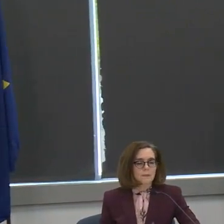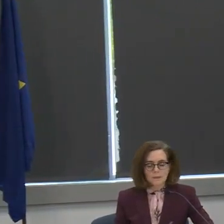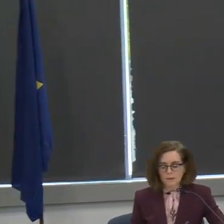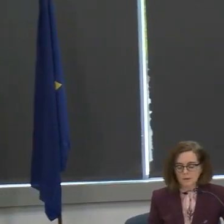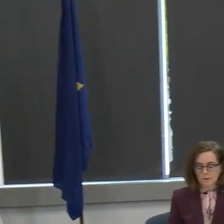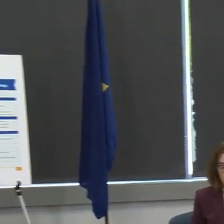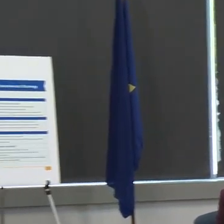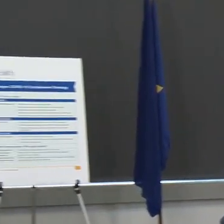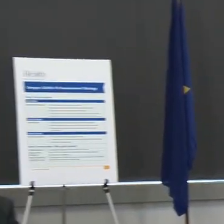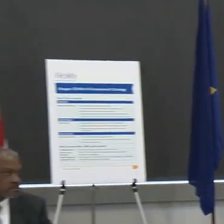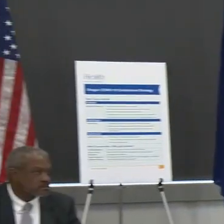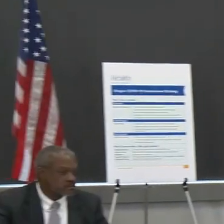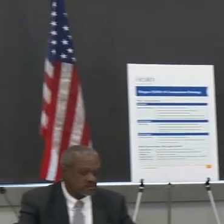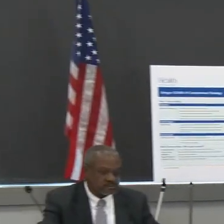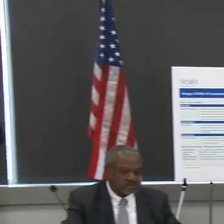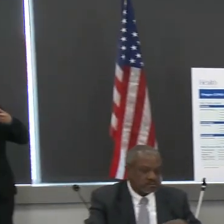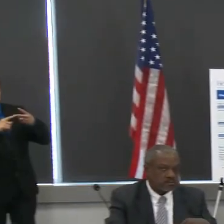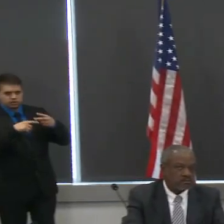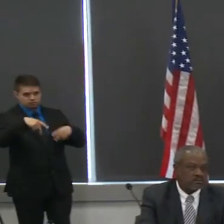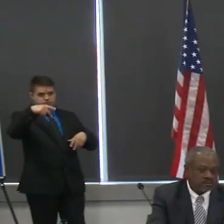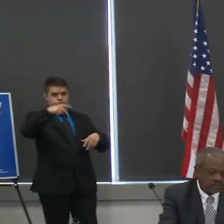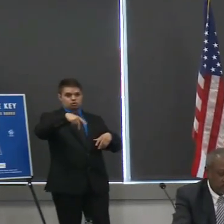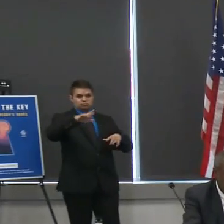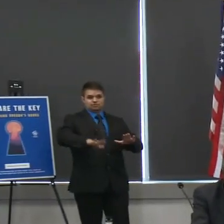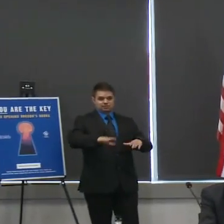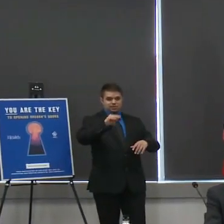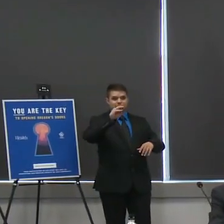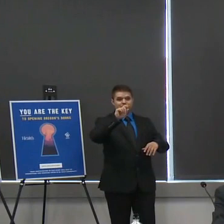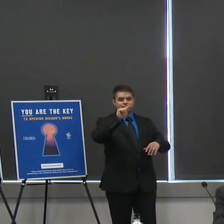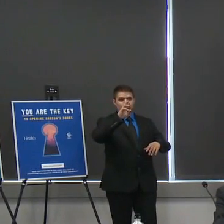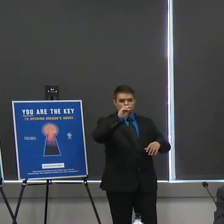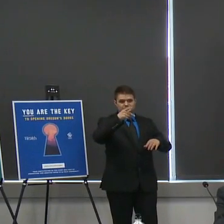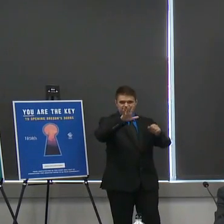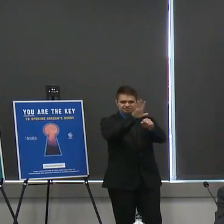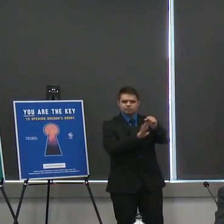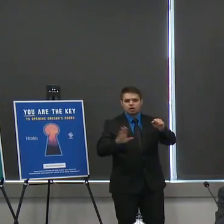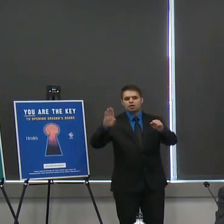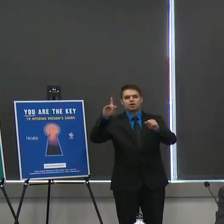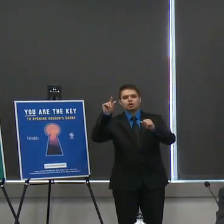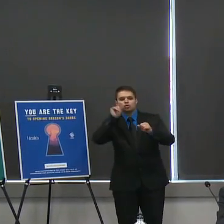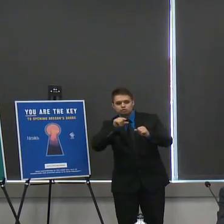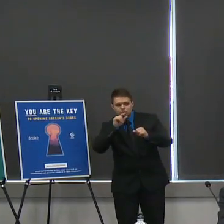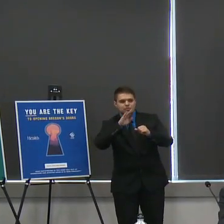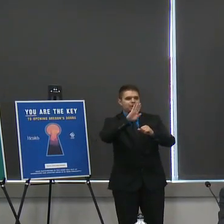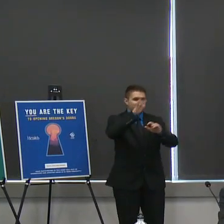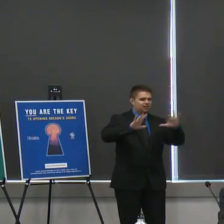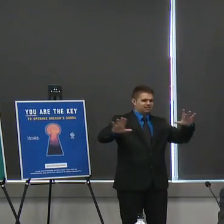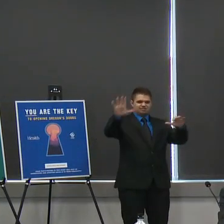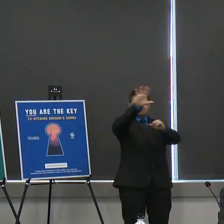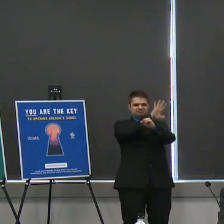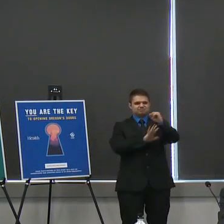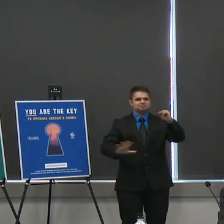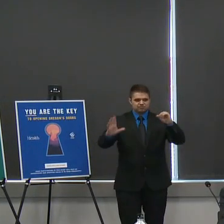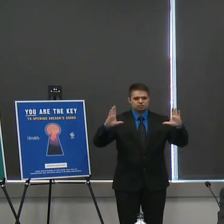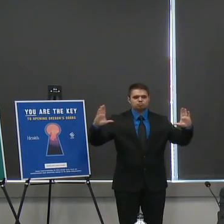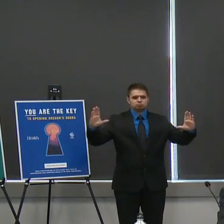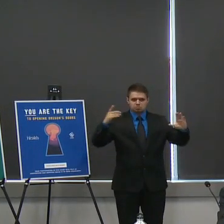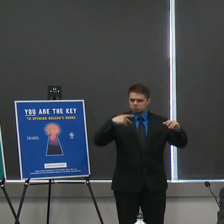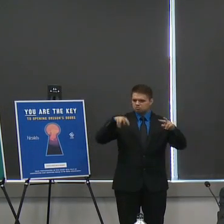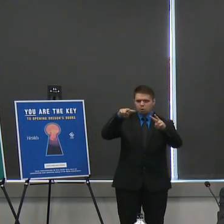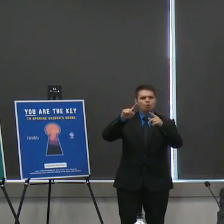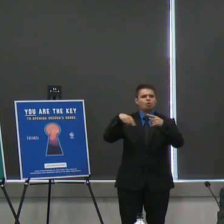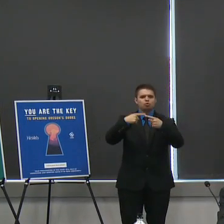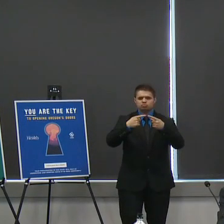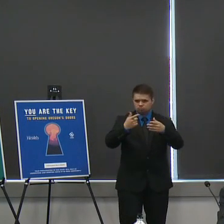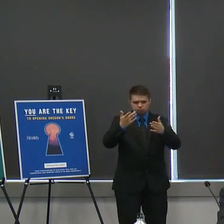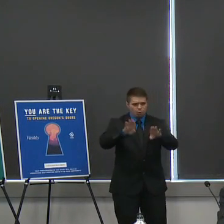is what about for the metro area what's the expectation for the time frame for the metro area to reopen partially uh lisa